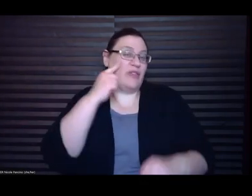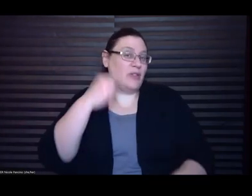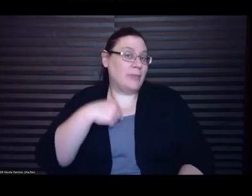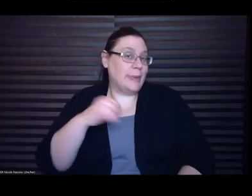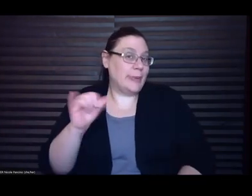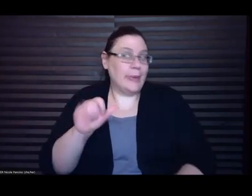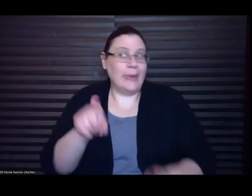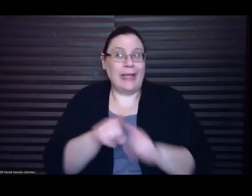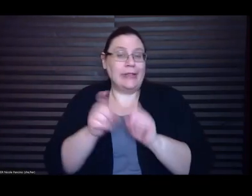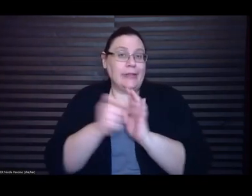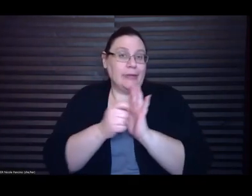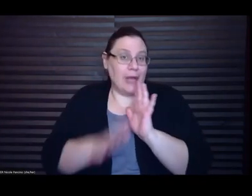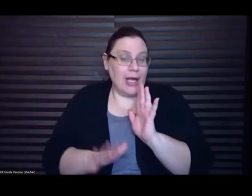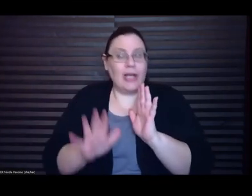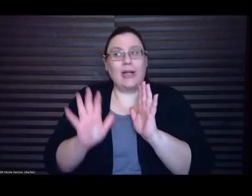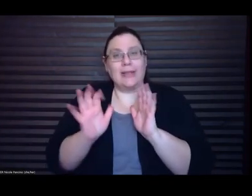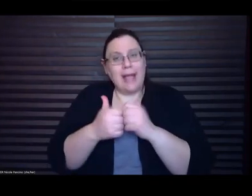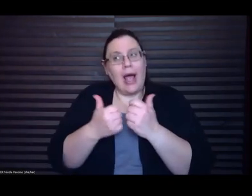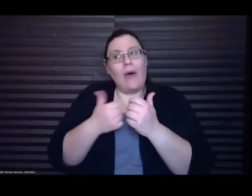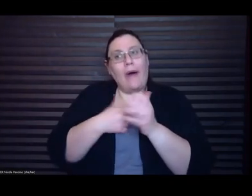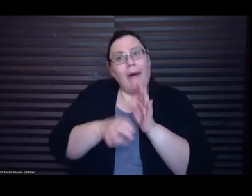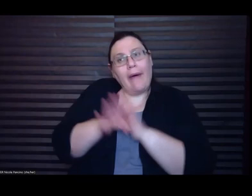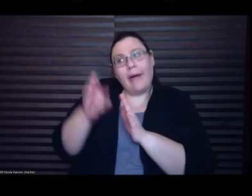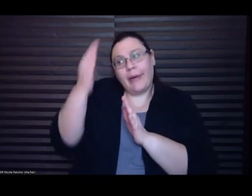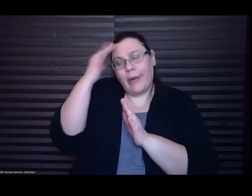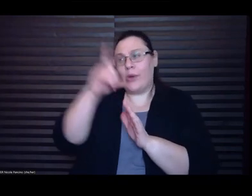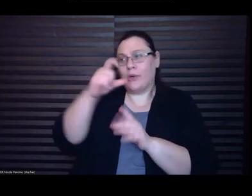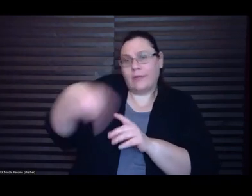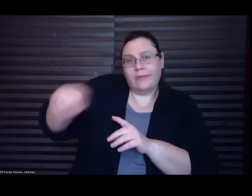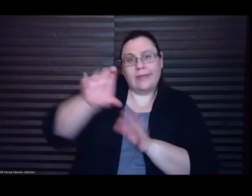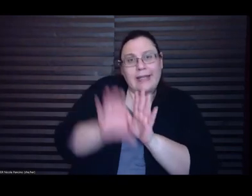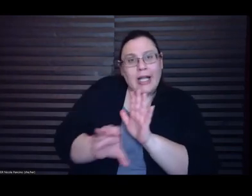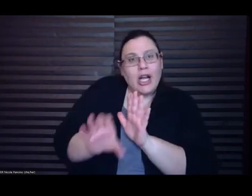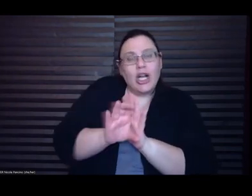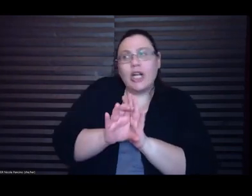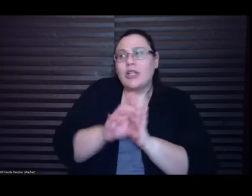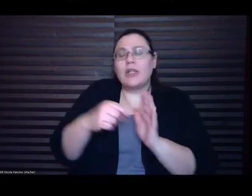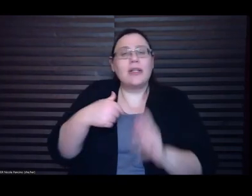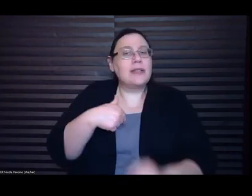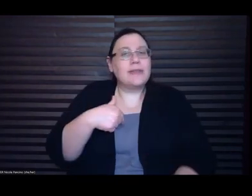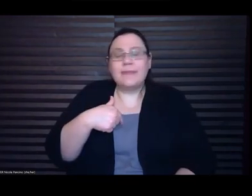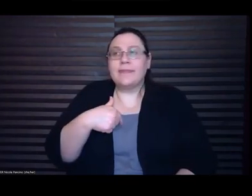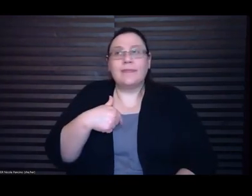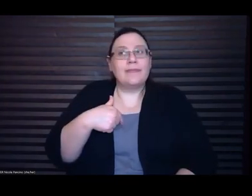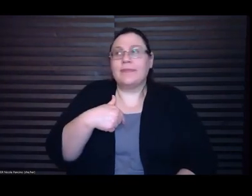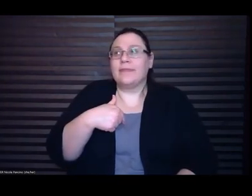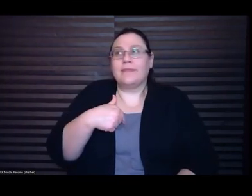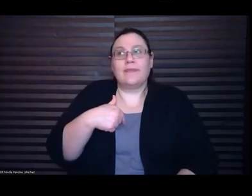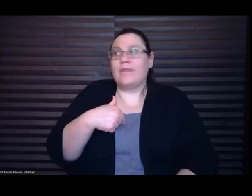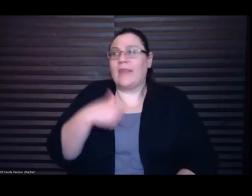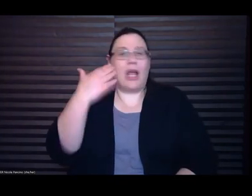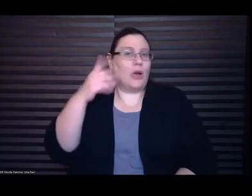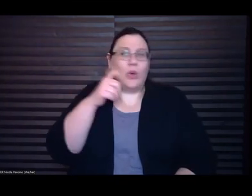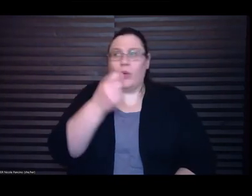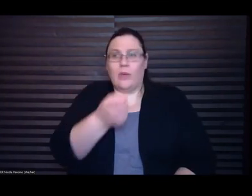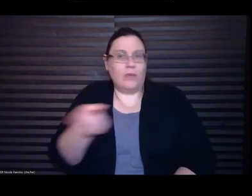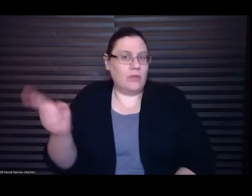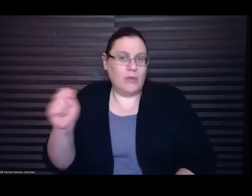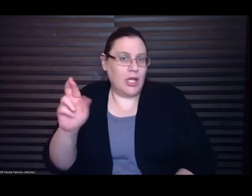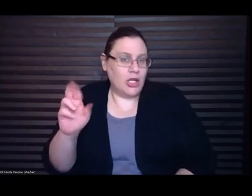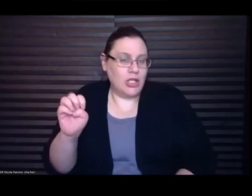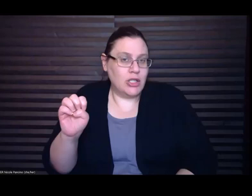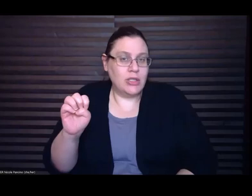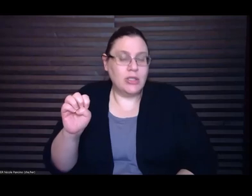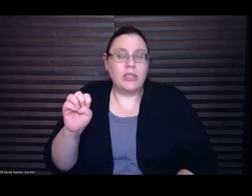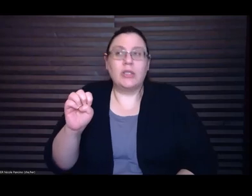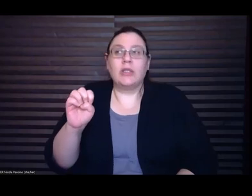I don't I don't know who they are until until I know how they move through the